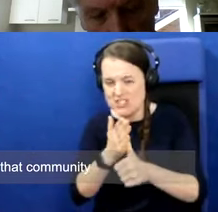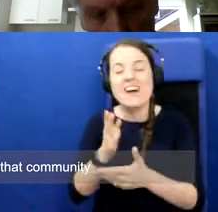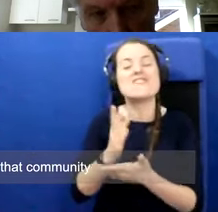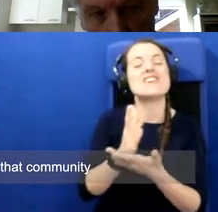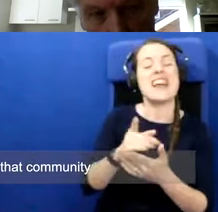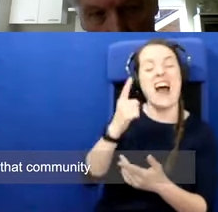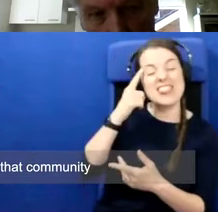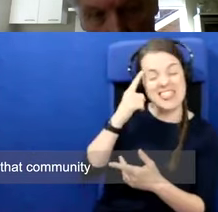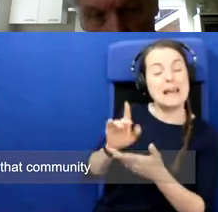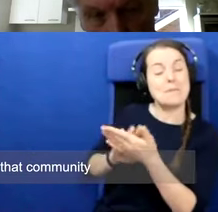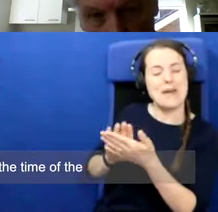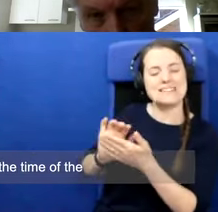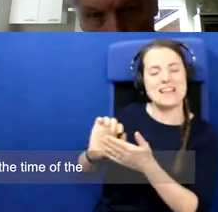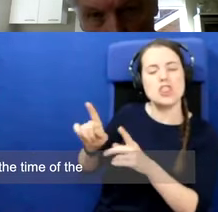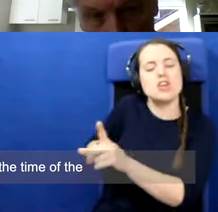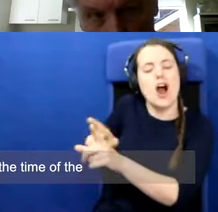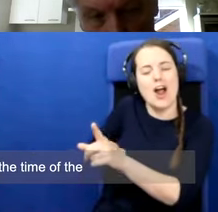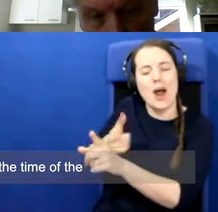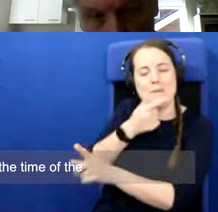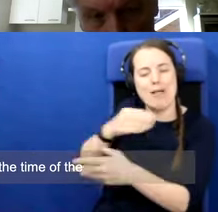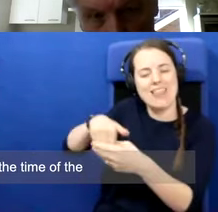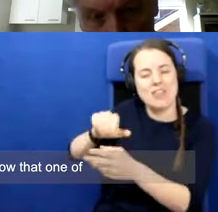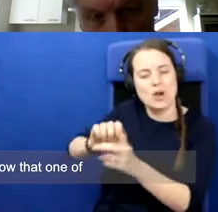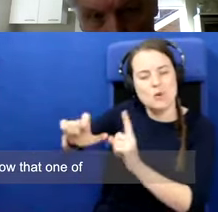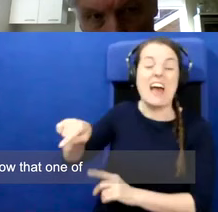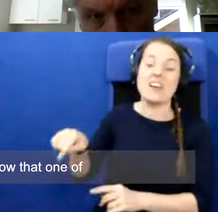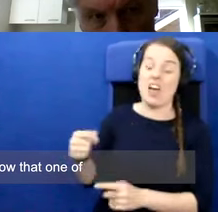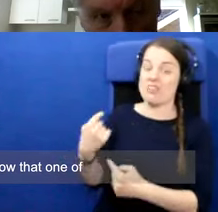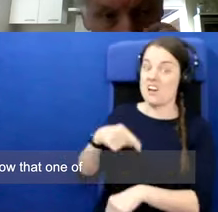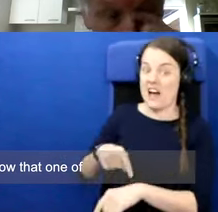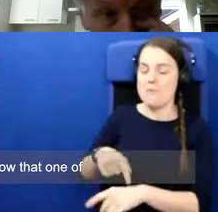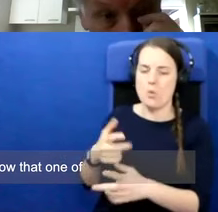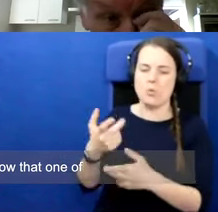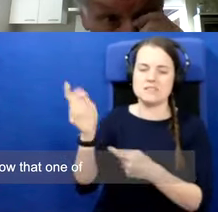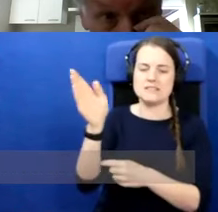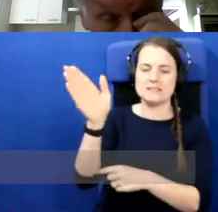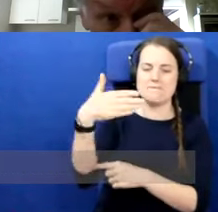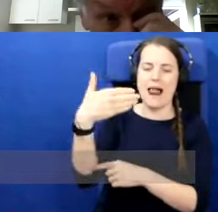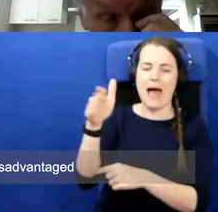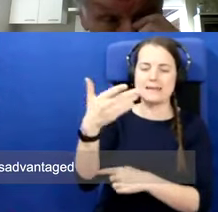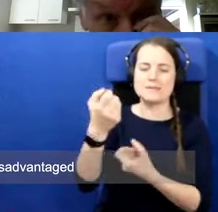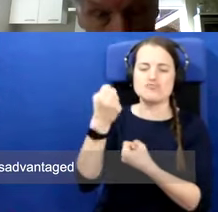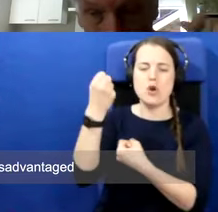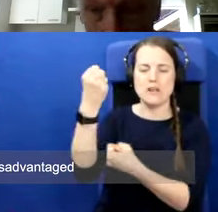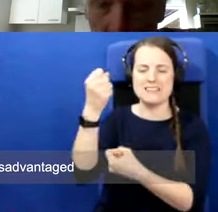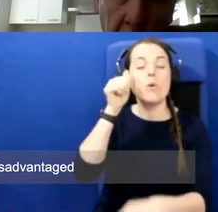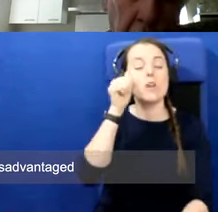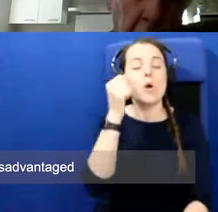that community. And of course, it was at the time of the flags protest. And we know that one of the more educationally